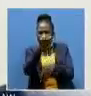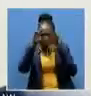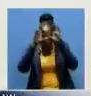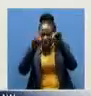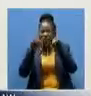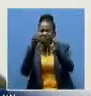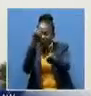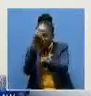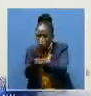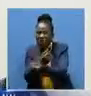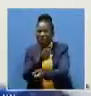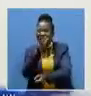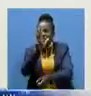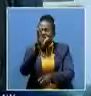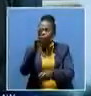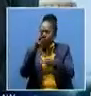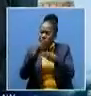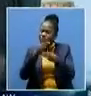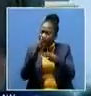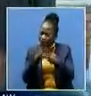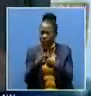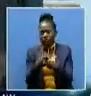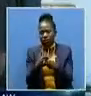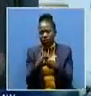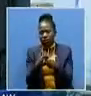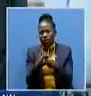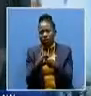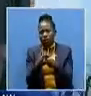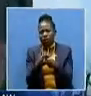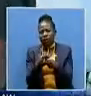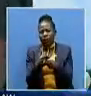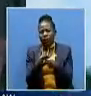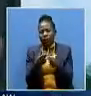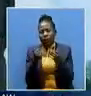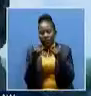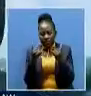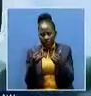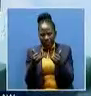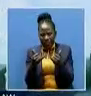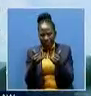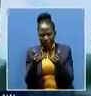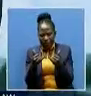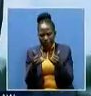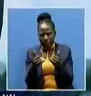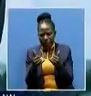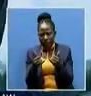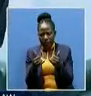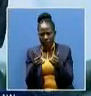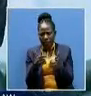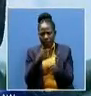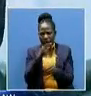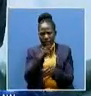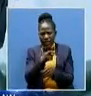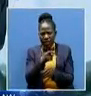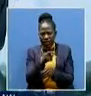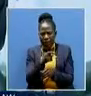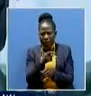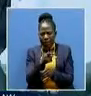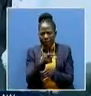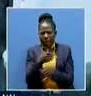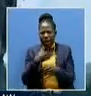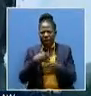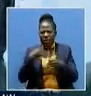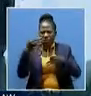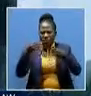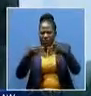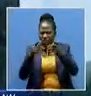jail for three months or so. Meanwhile, constitutional lawyer Mangala Zolomi says admission to bail before the courts of law is